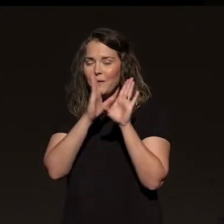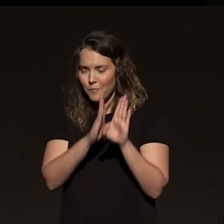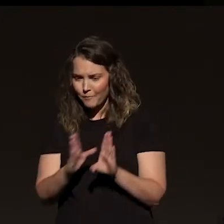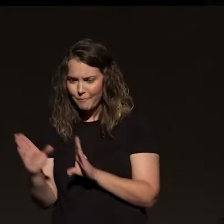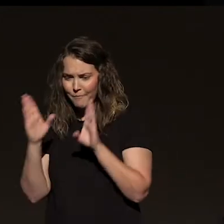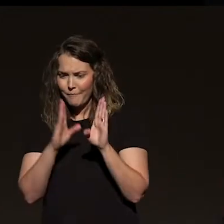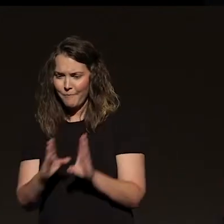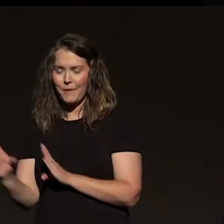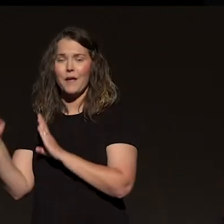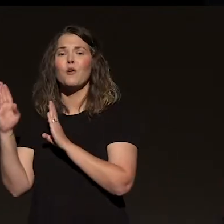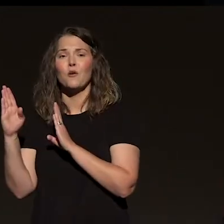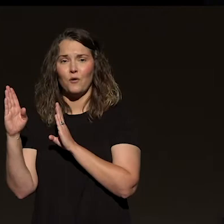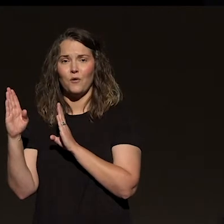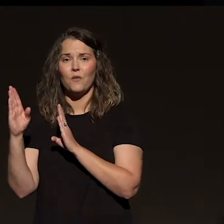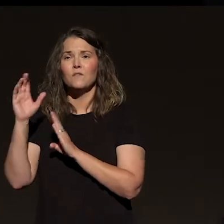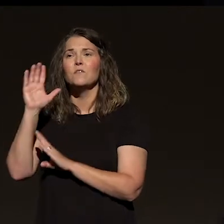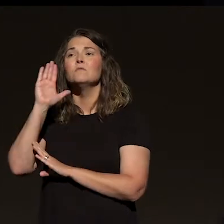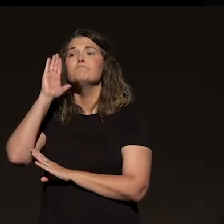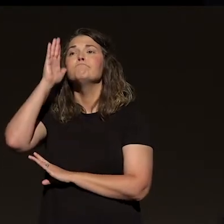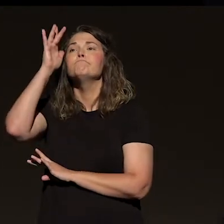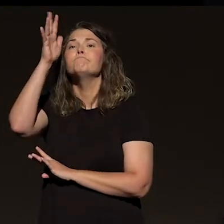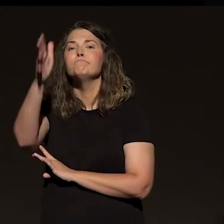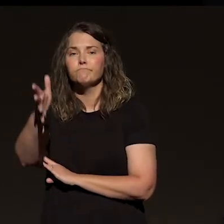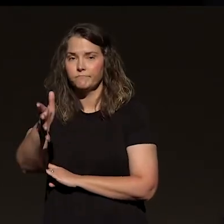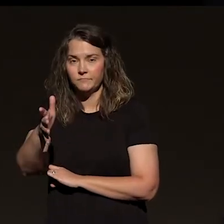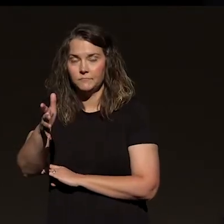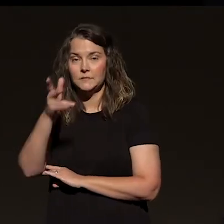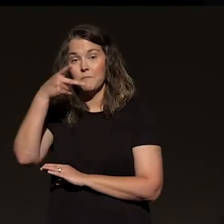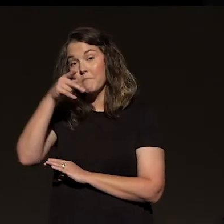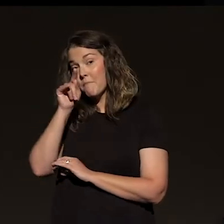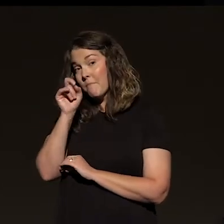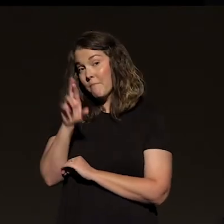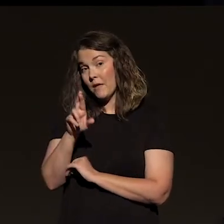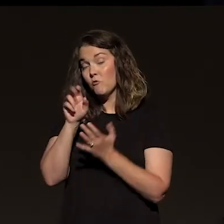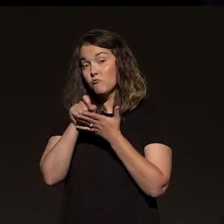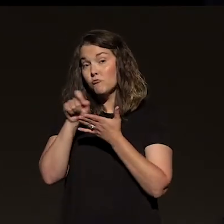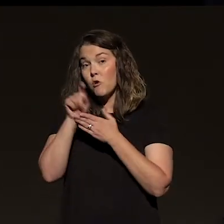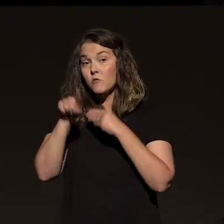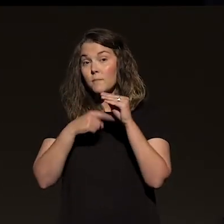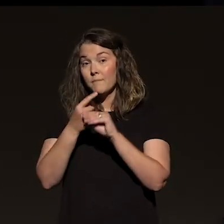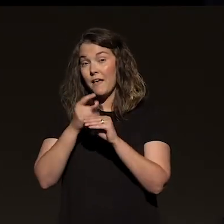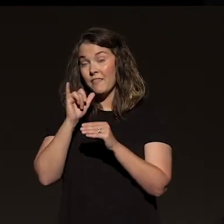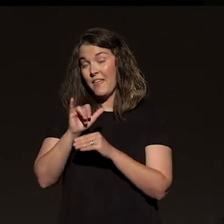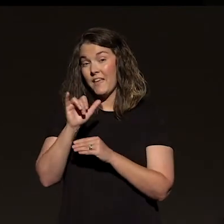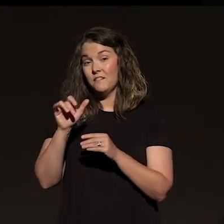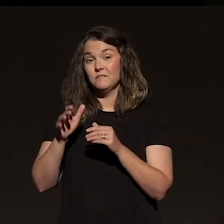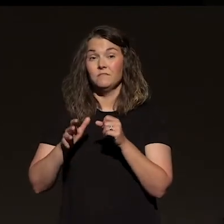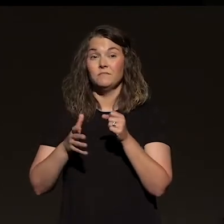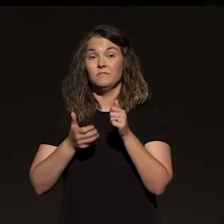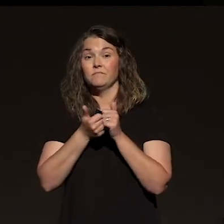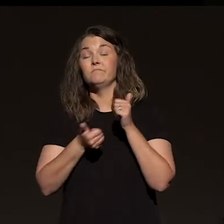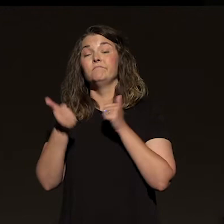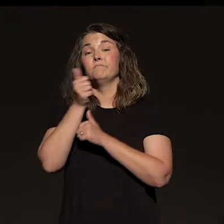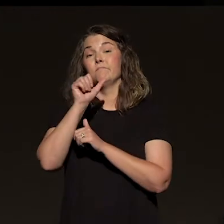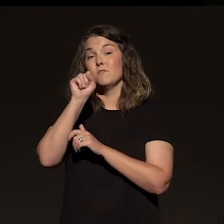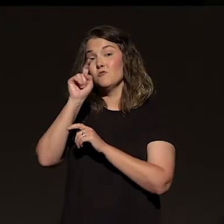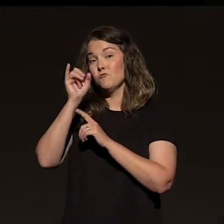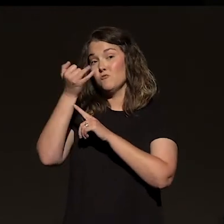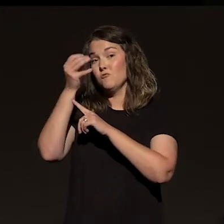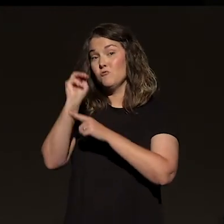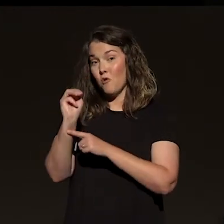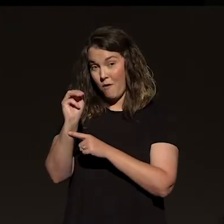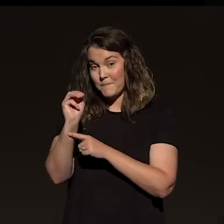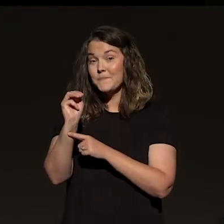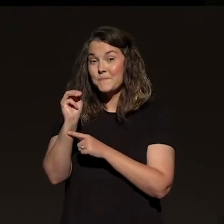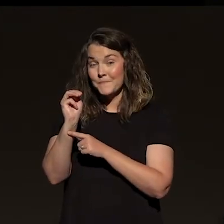the ultimate storm. And Peter wrote about that ultimate storm in 1 Peter chapter 1 verse 6. said, in this you greatly rejoice.